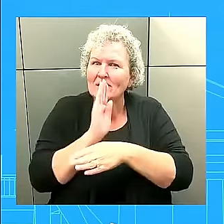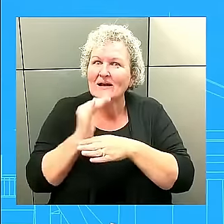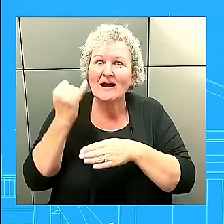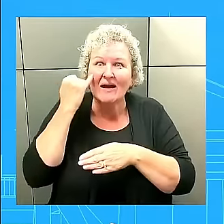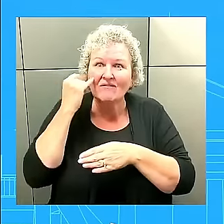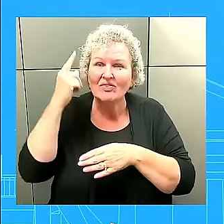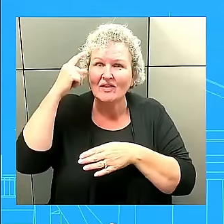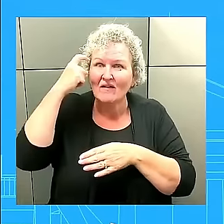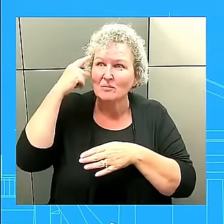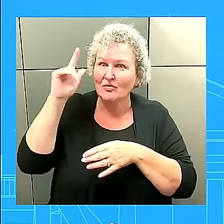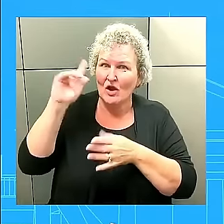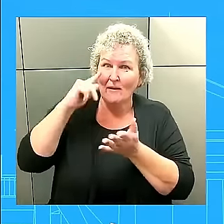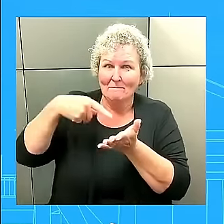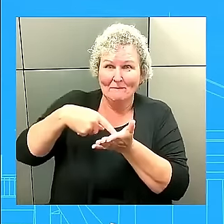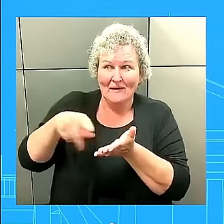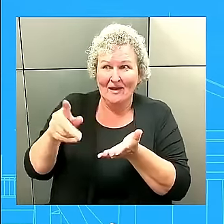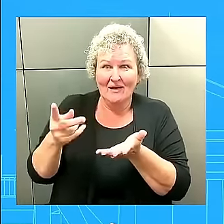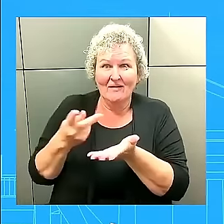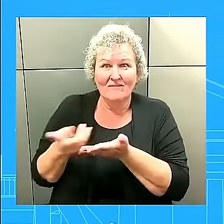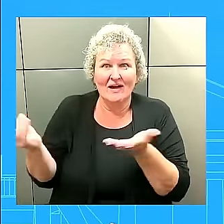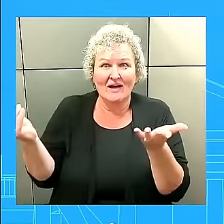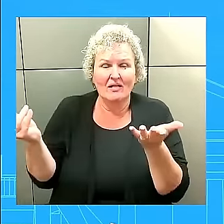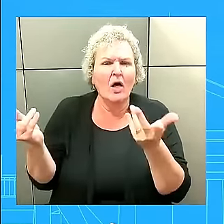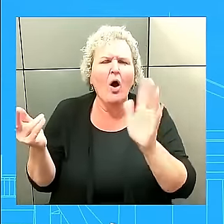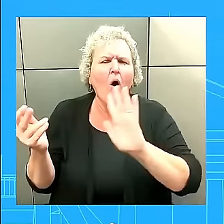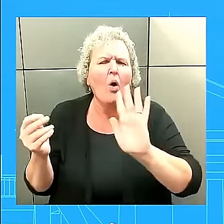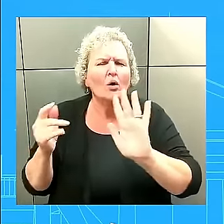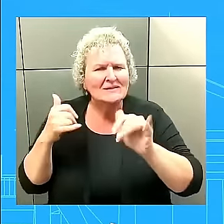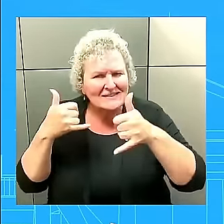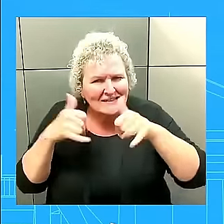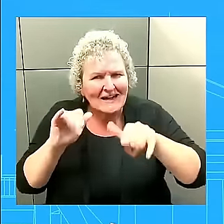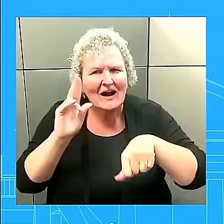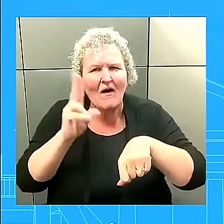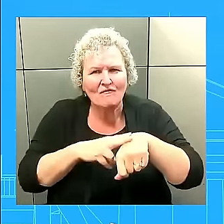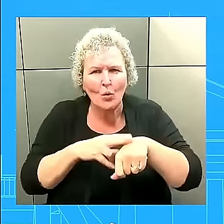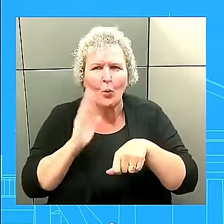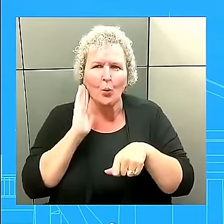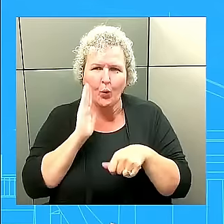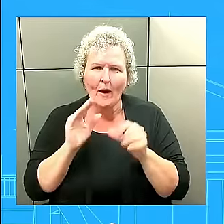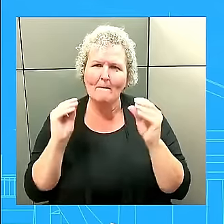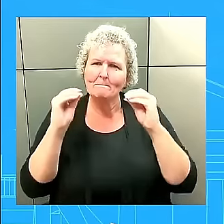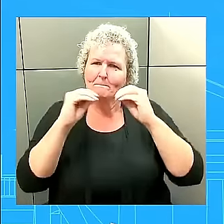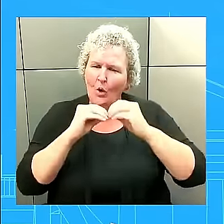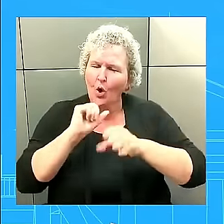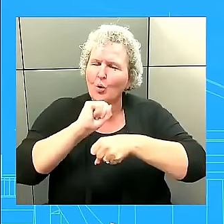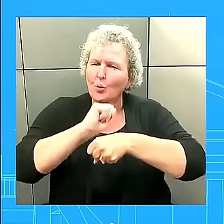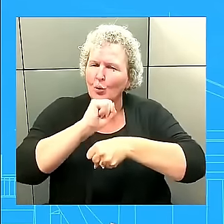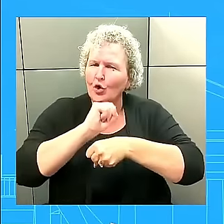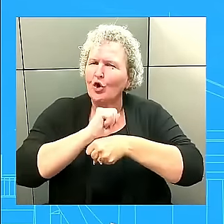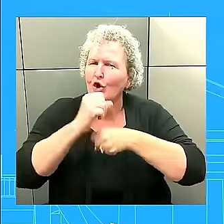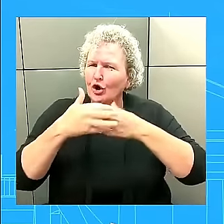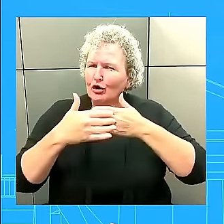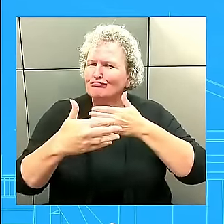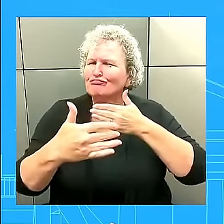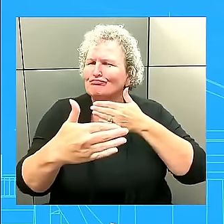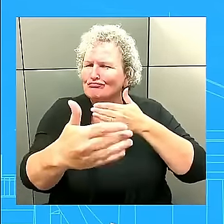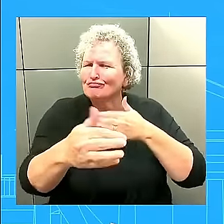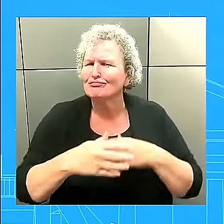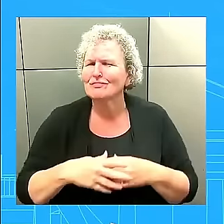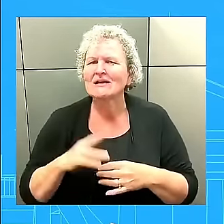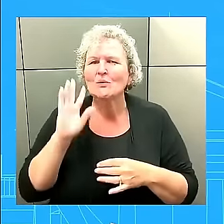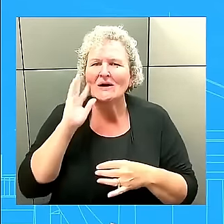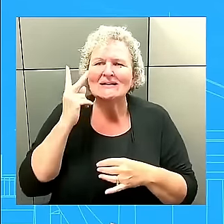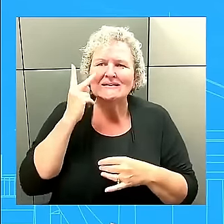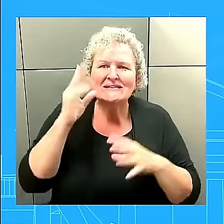there's always a lot more work to be done and we're going to continue to do that work. You saw what the president did with, uh, Senator Bernie Sanders in New Hampshire and Concord, New